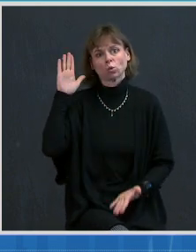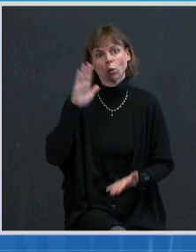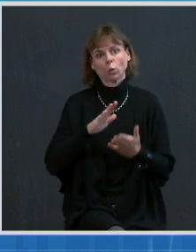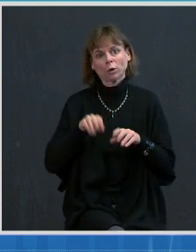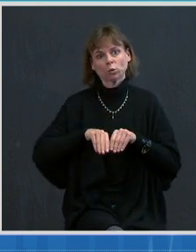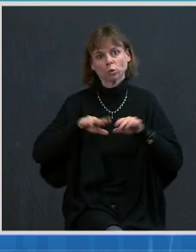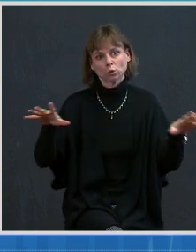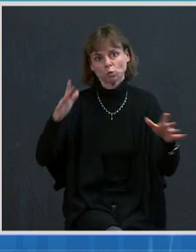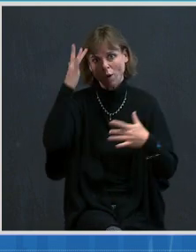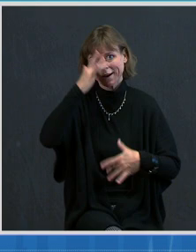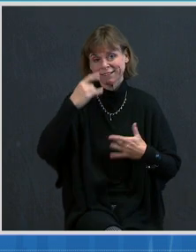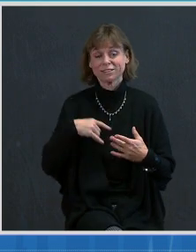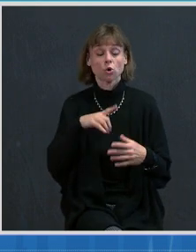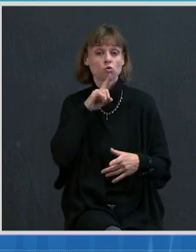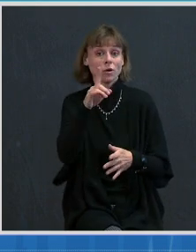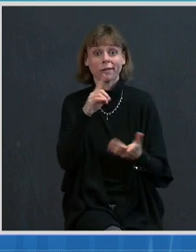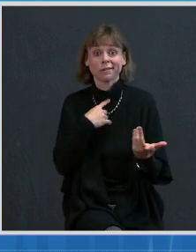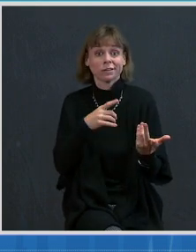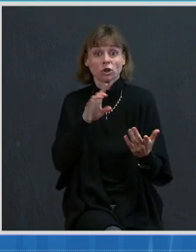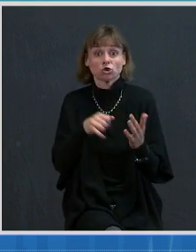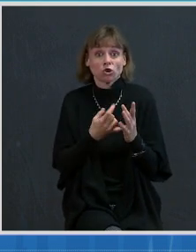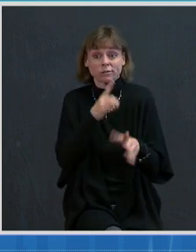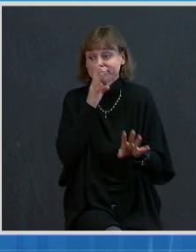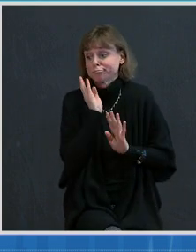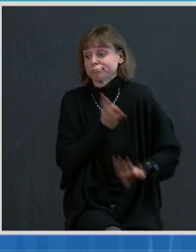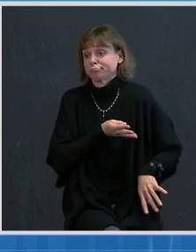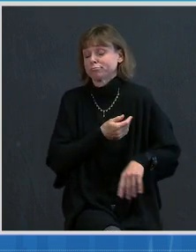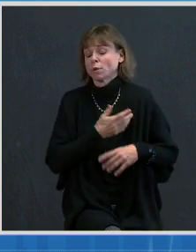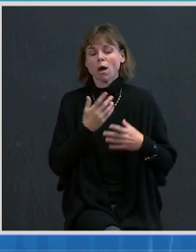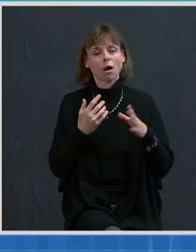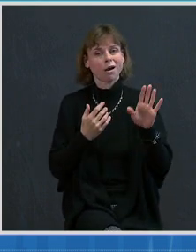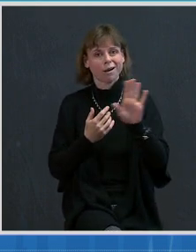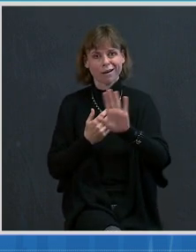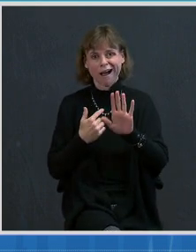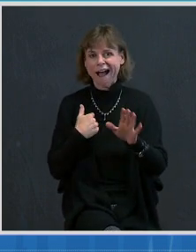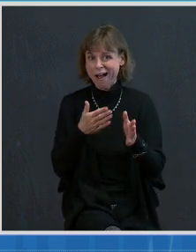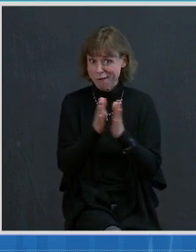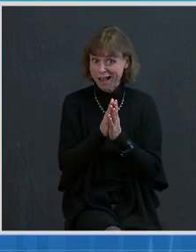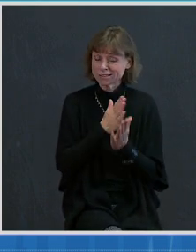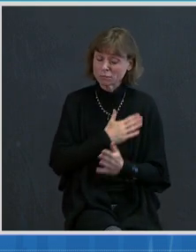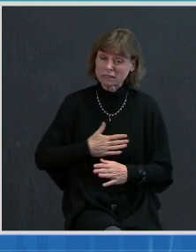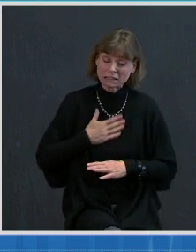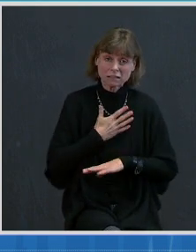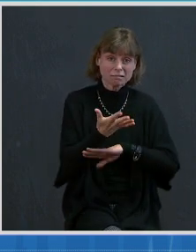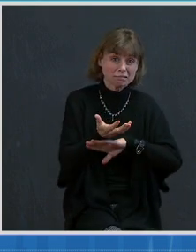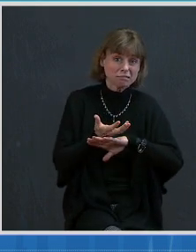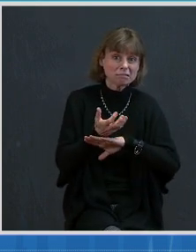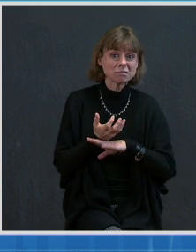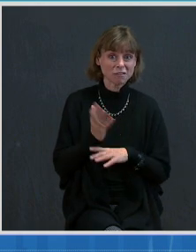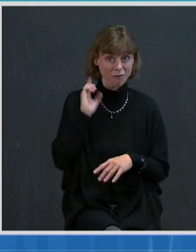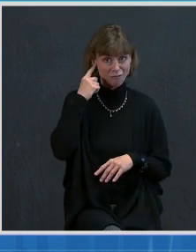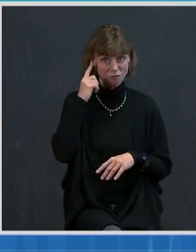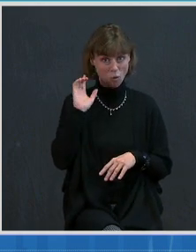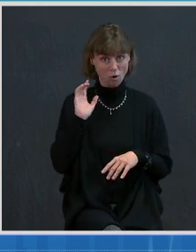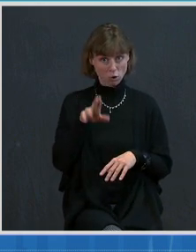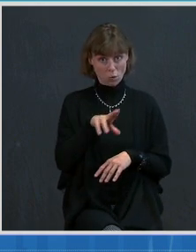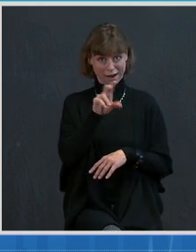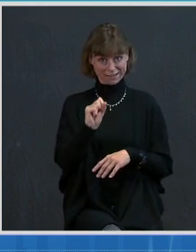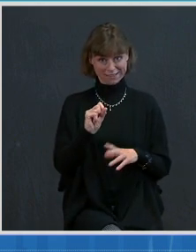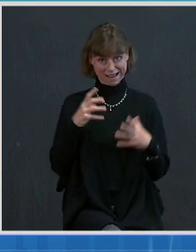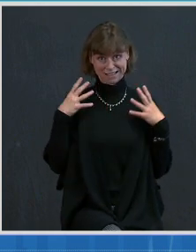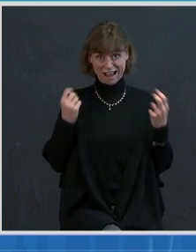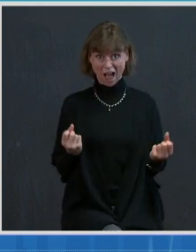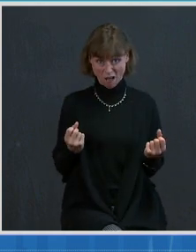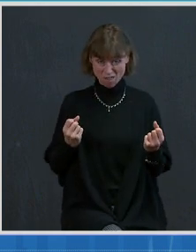their eye off the ball. I'm pleading with you for the sake of our nation's health. These should be warning signs for all of us.